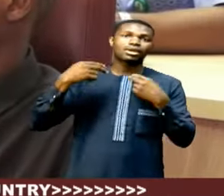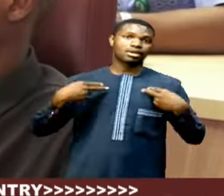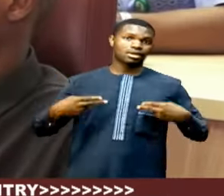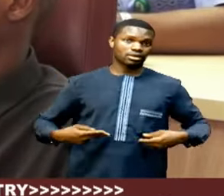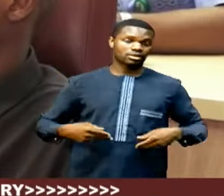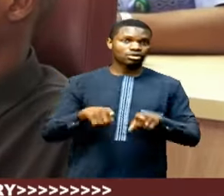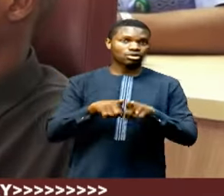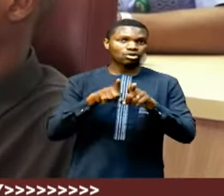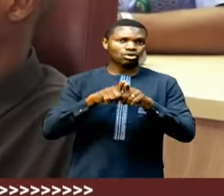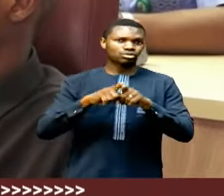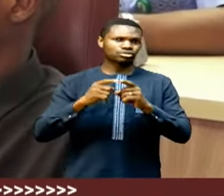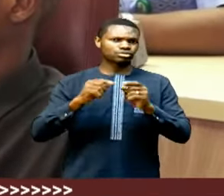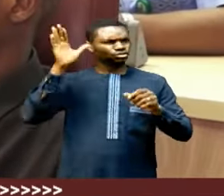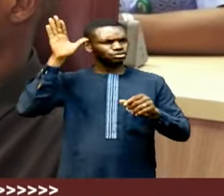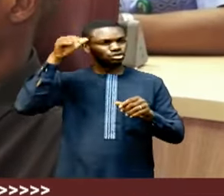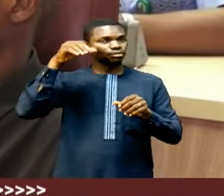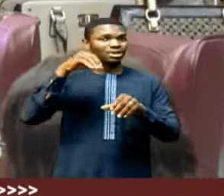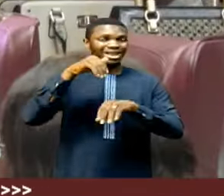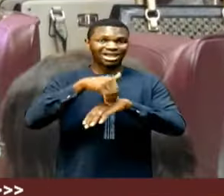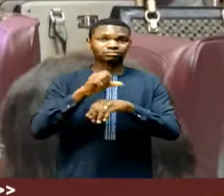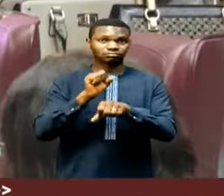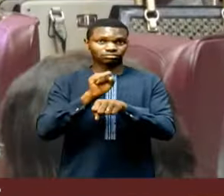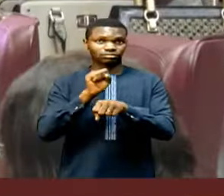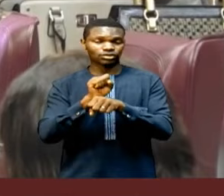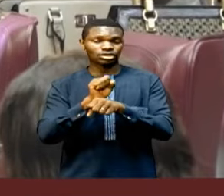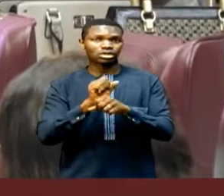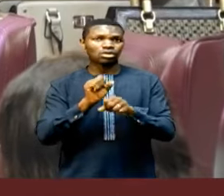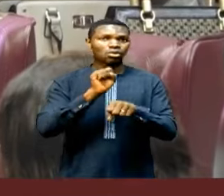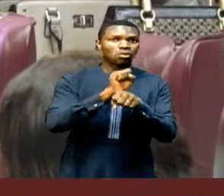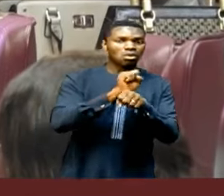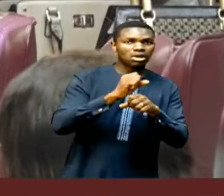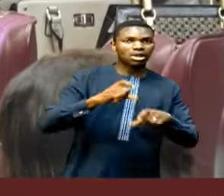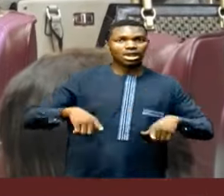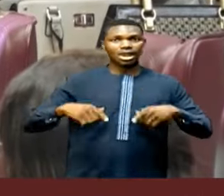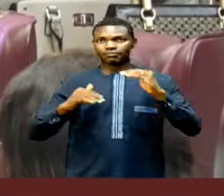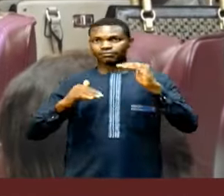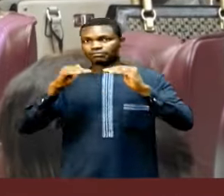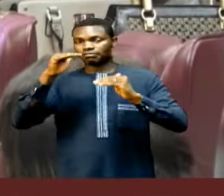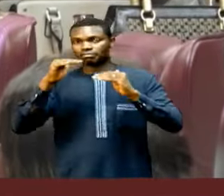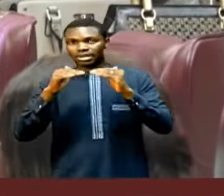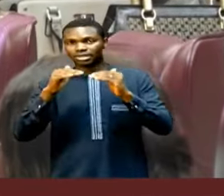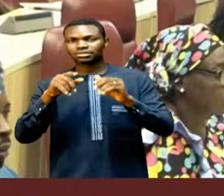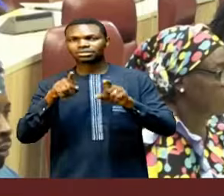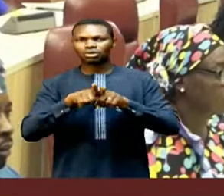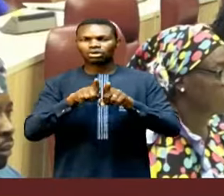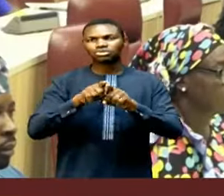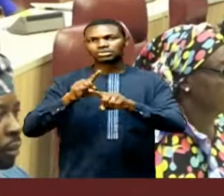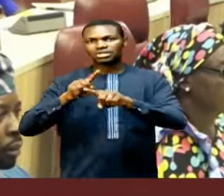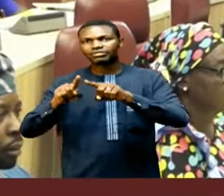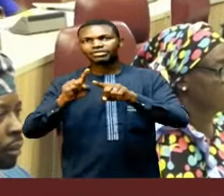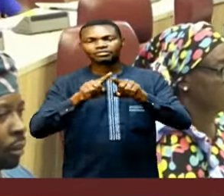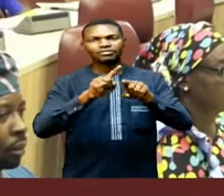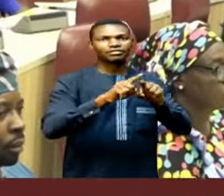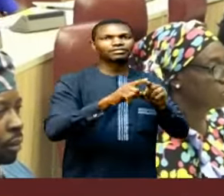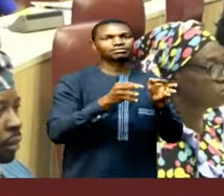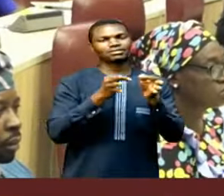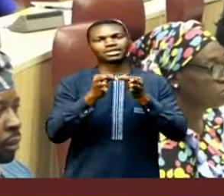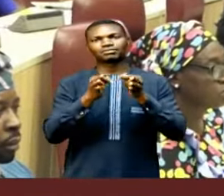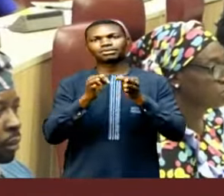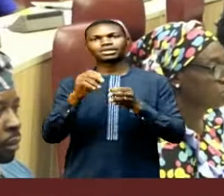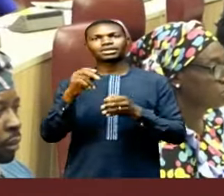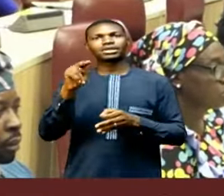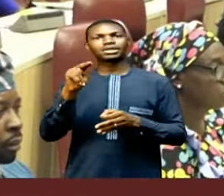preparing for retirement and work-life balance, hypertension, and overall well-being, among others. Hamlet Jabony,